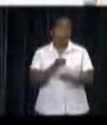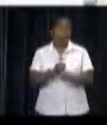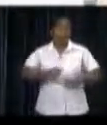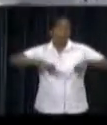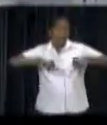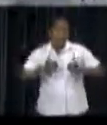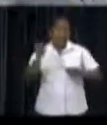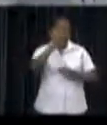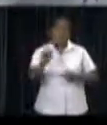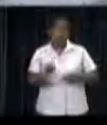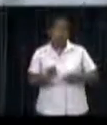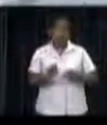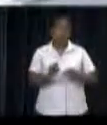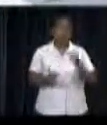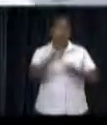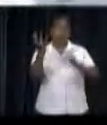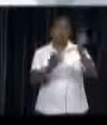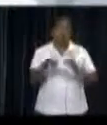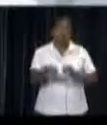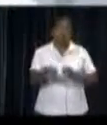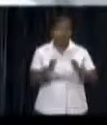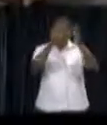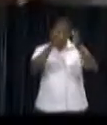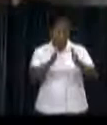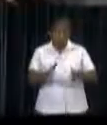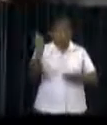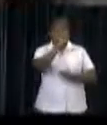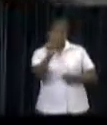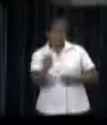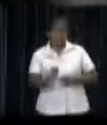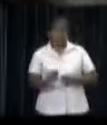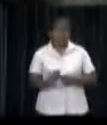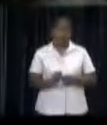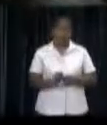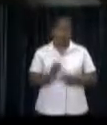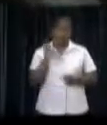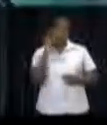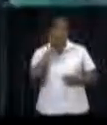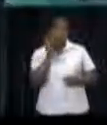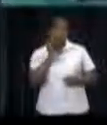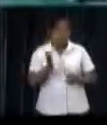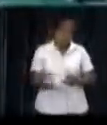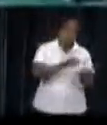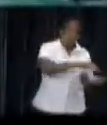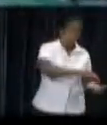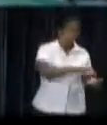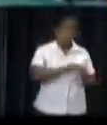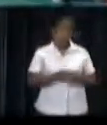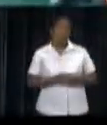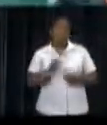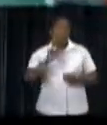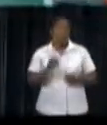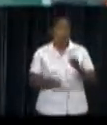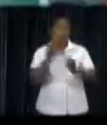started with the cleaning of the fountain. The monument was washed, the dirty water was sucked out of the fountain, and